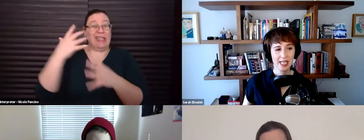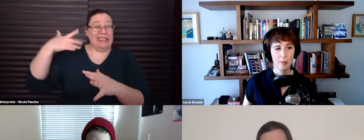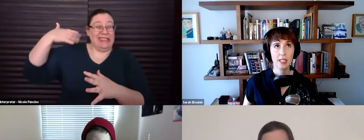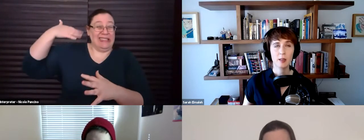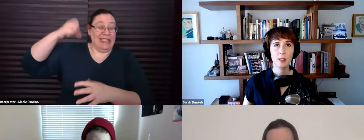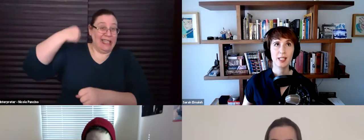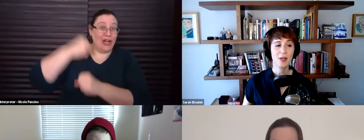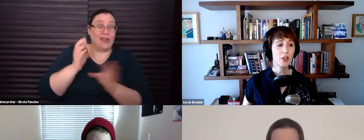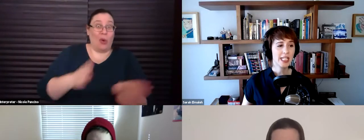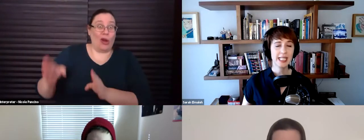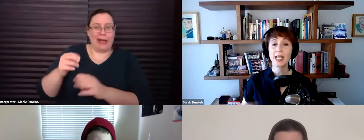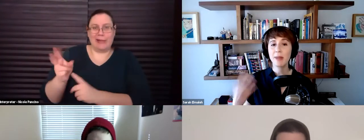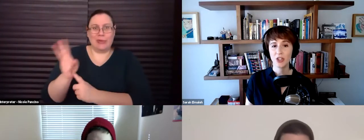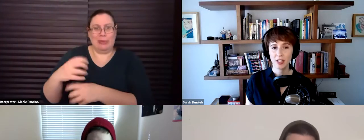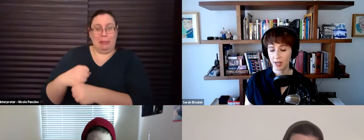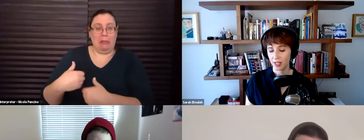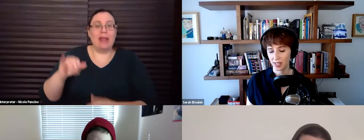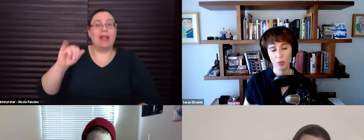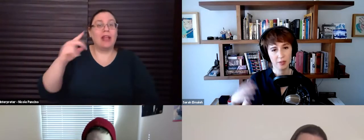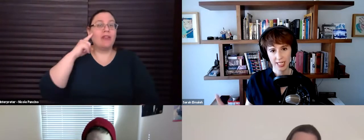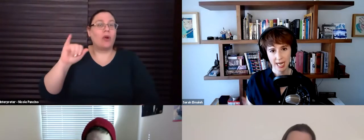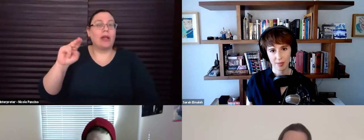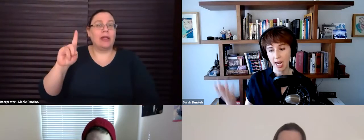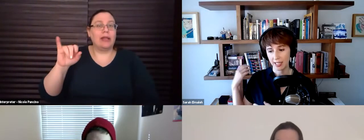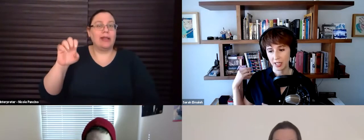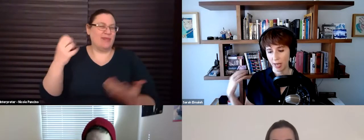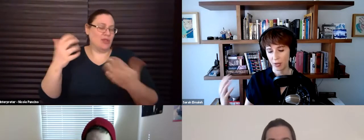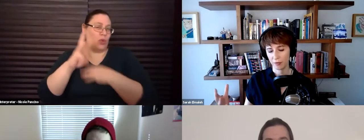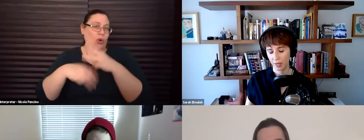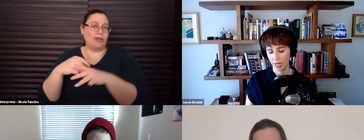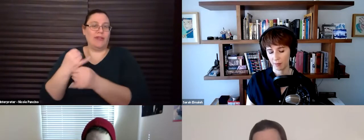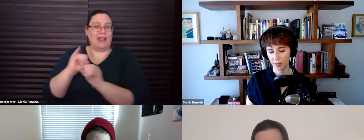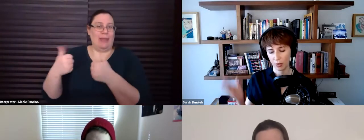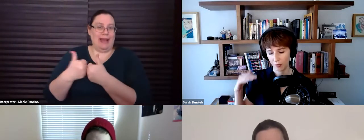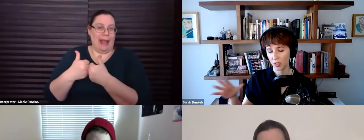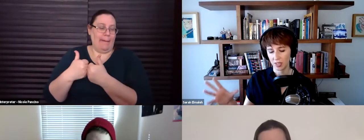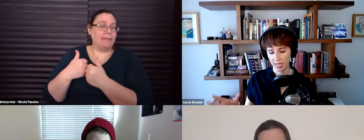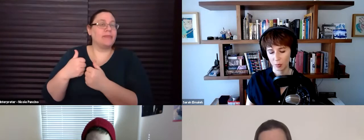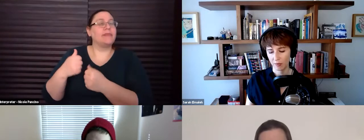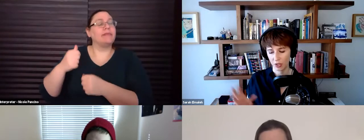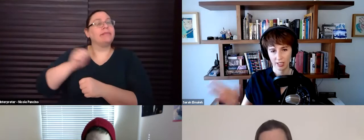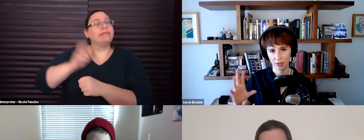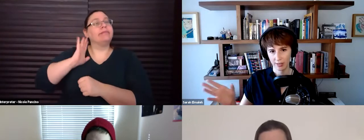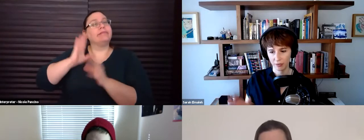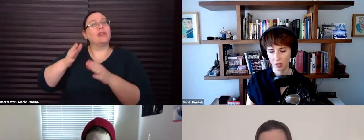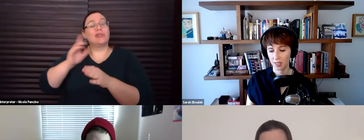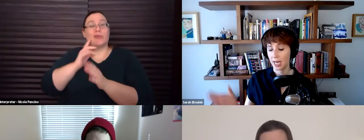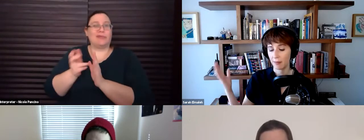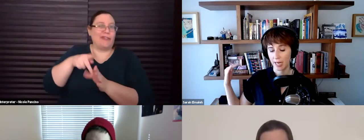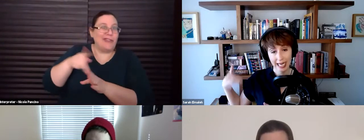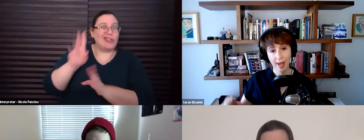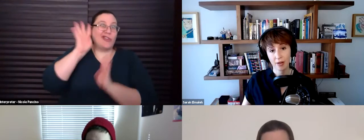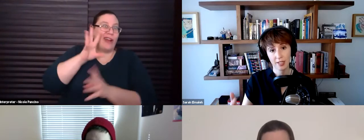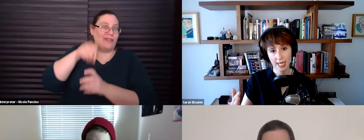in two minutes, but it's so in for Indies, as I mentioned, there is this world of indie games and I had come out of, um, as someone who had focused on games professionally and creatively for a